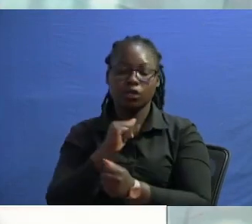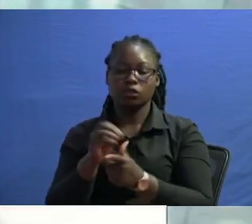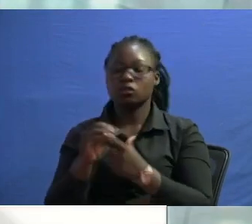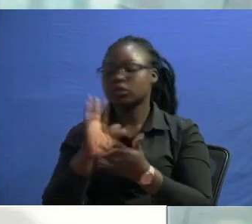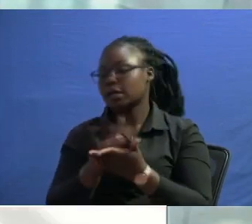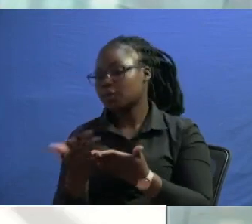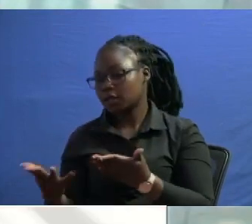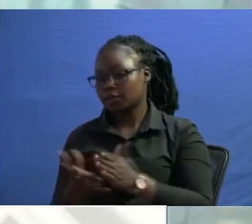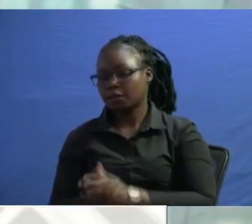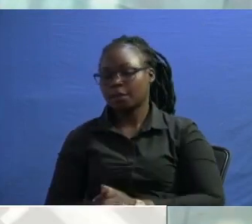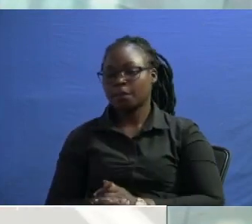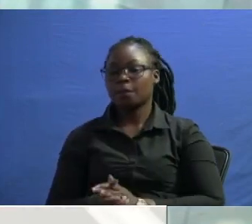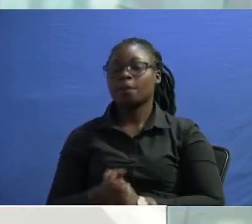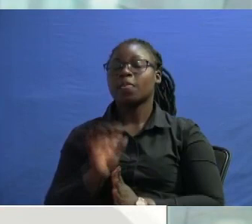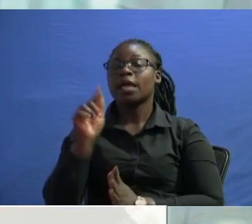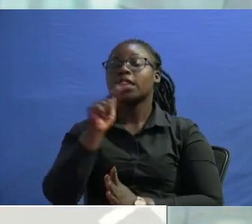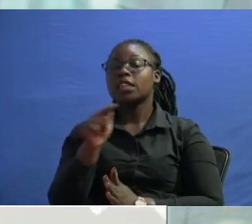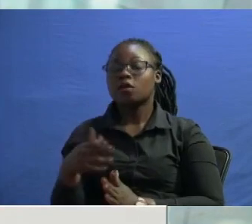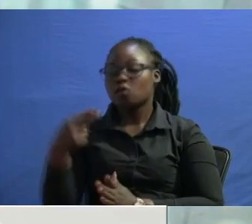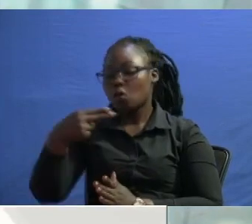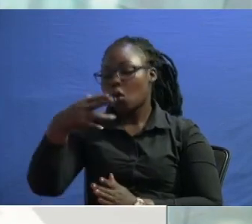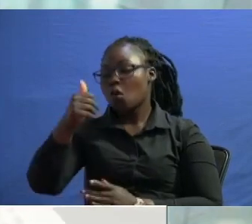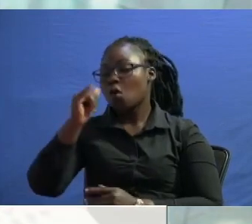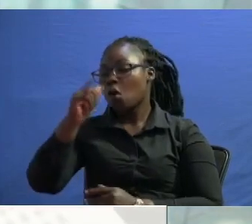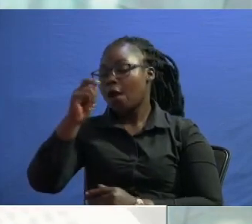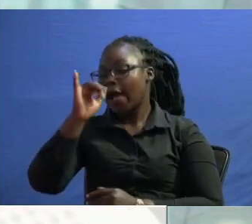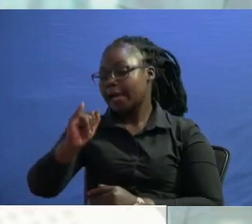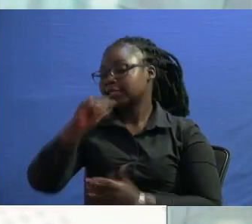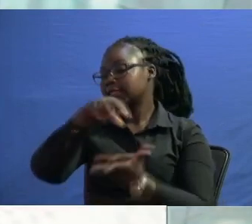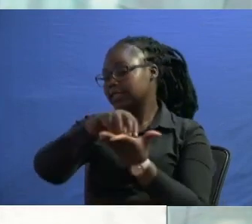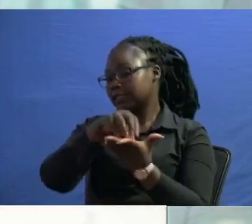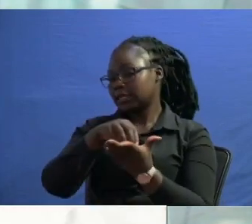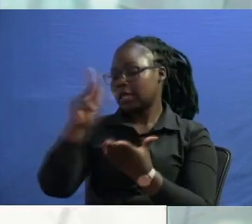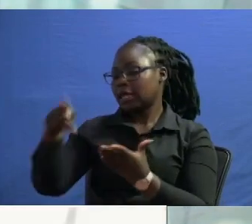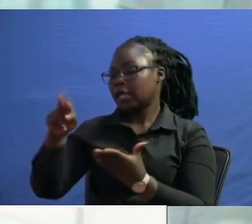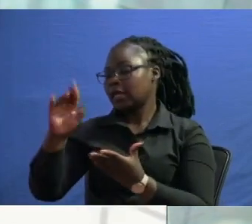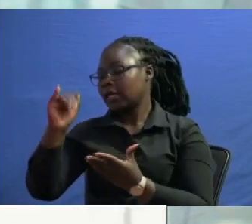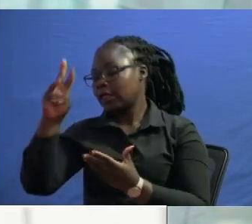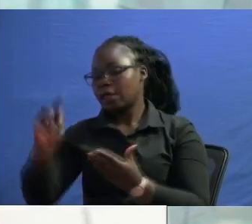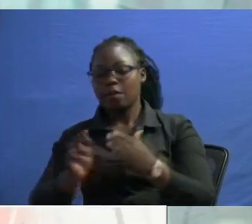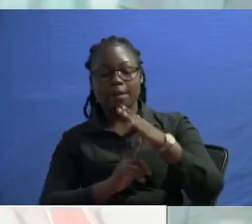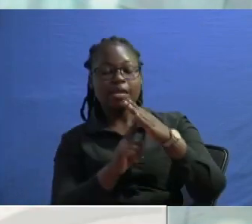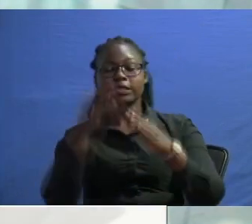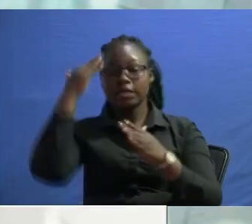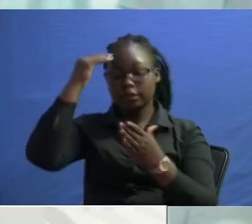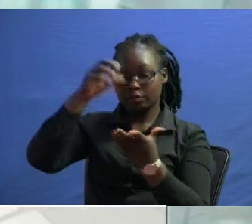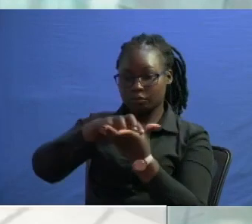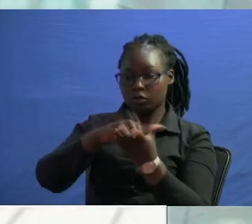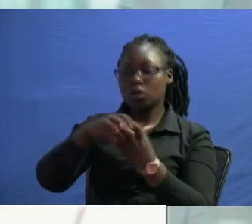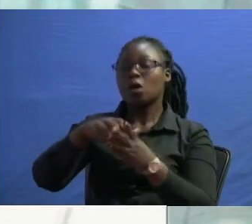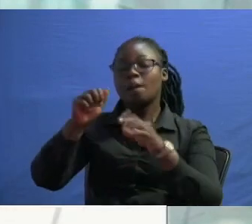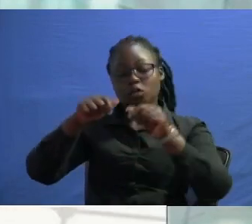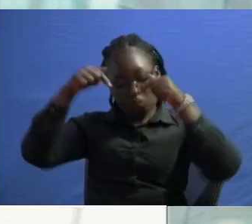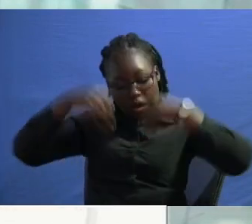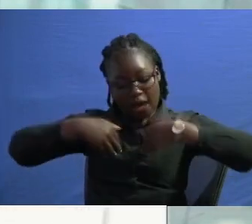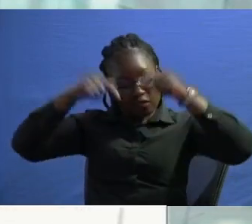something therefore haiti is a state the prime minister is head of state there will be an immediate head